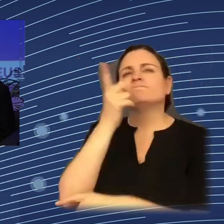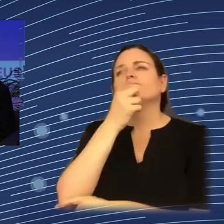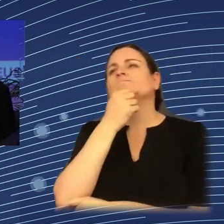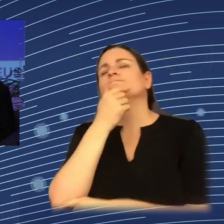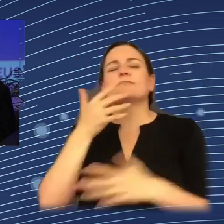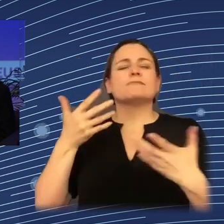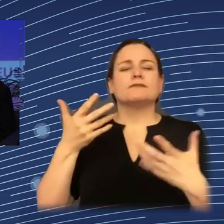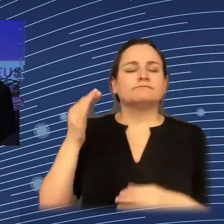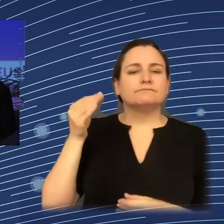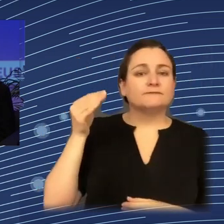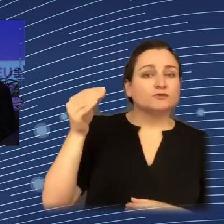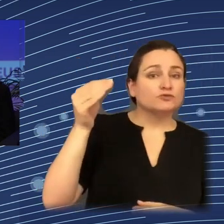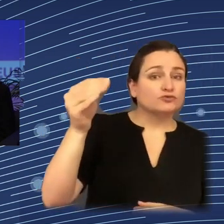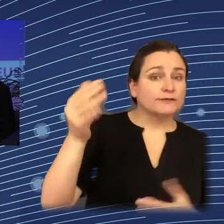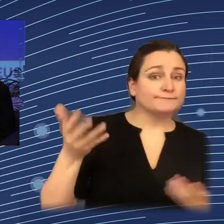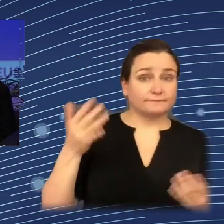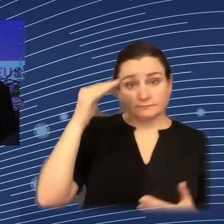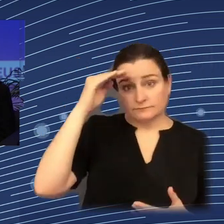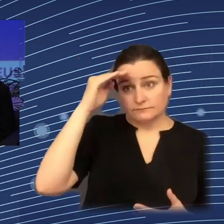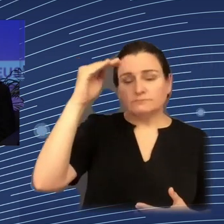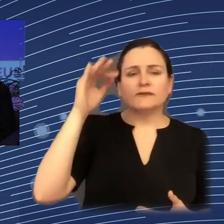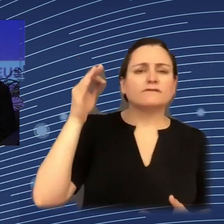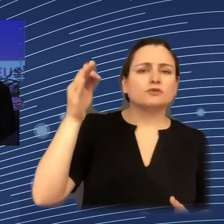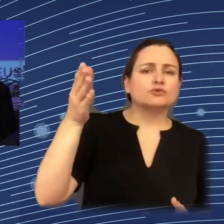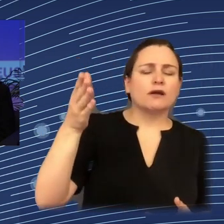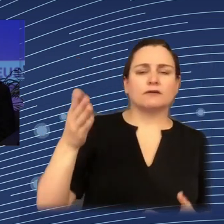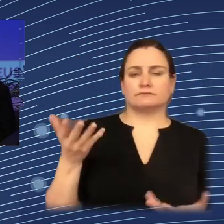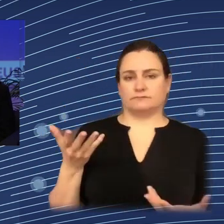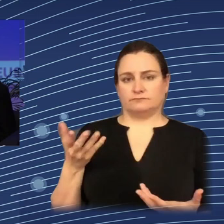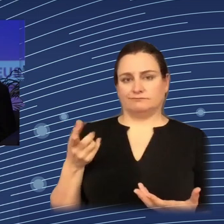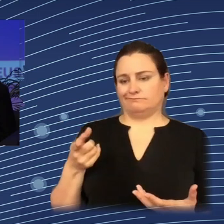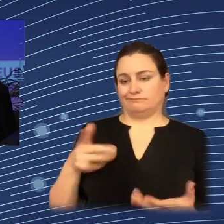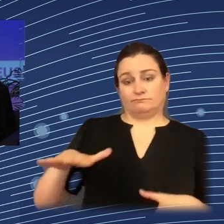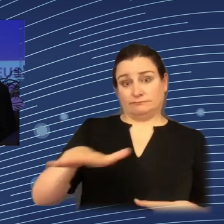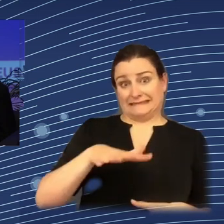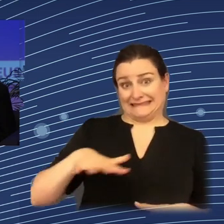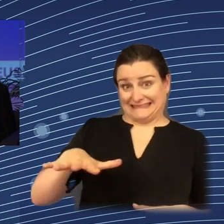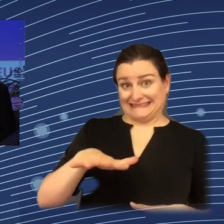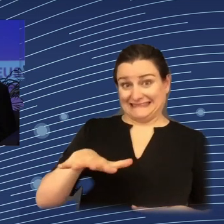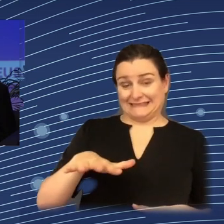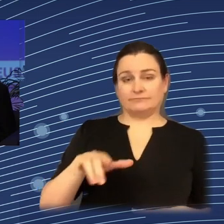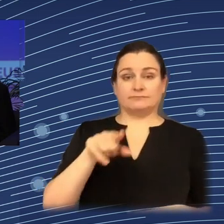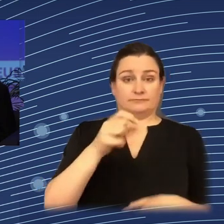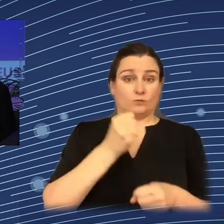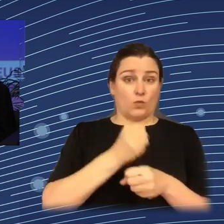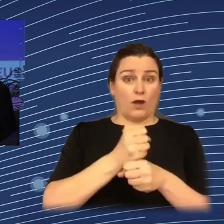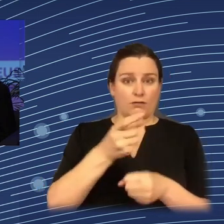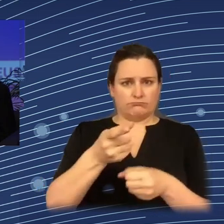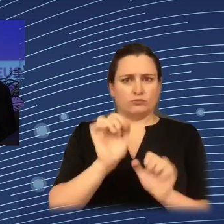future in which a specific location in which to carry out our jobs didn't exist anymore,